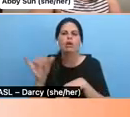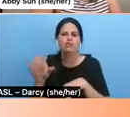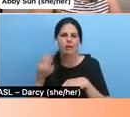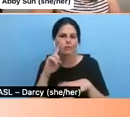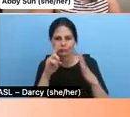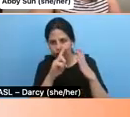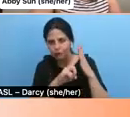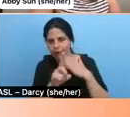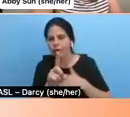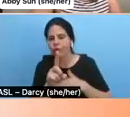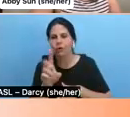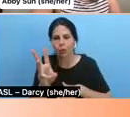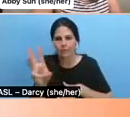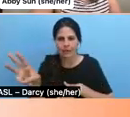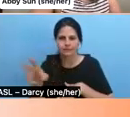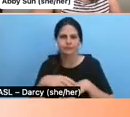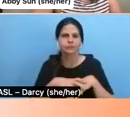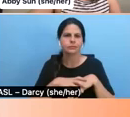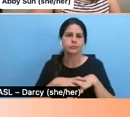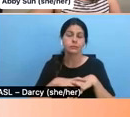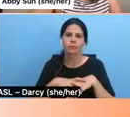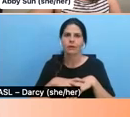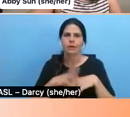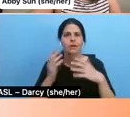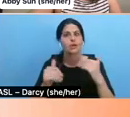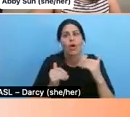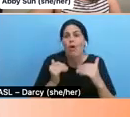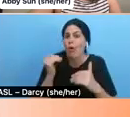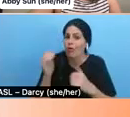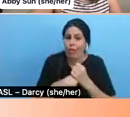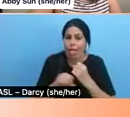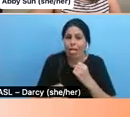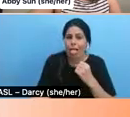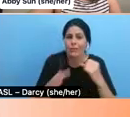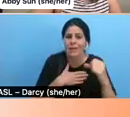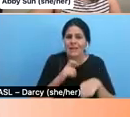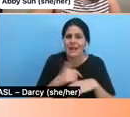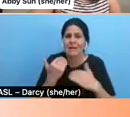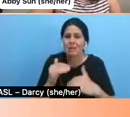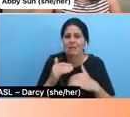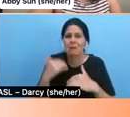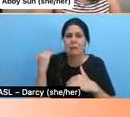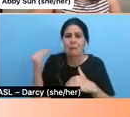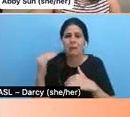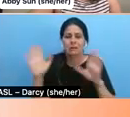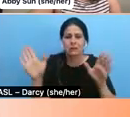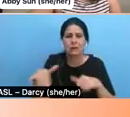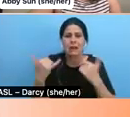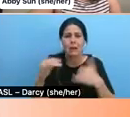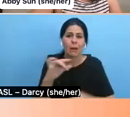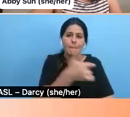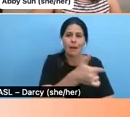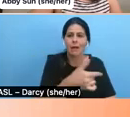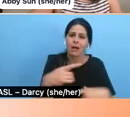All right. So I've gone way over my allotted time. So with that, I'm going to hand it off, finally, to